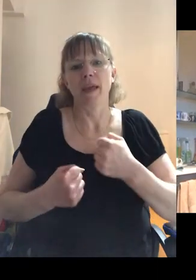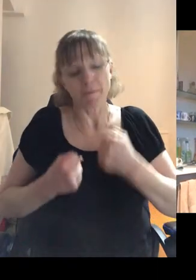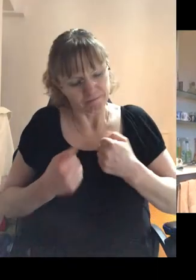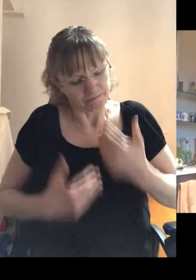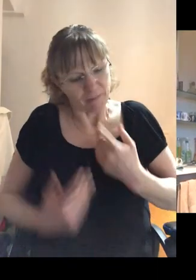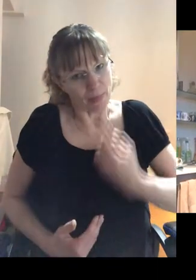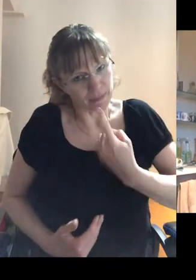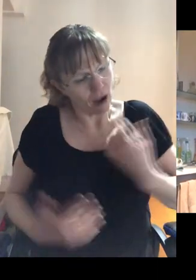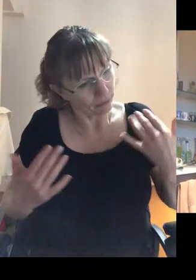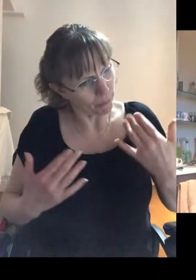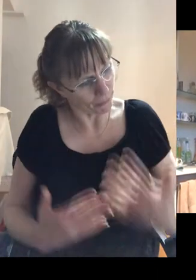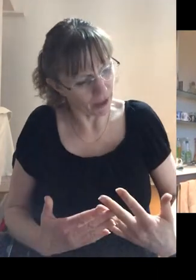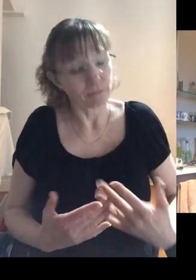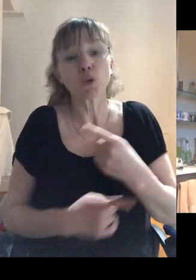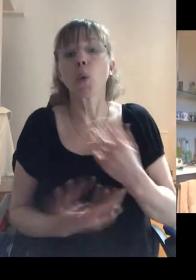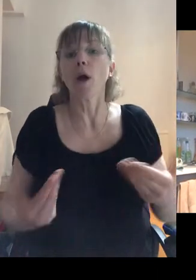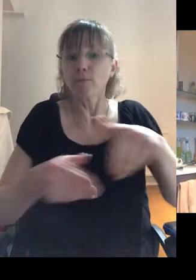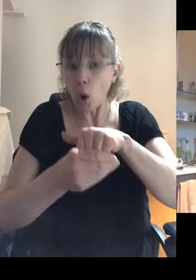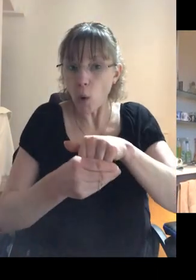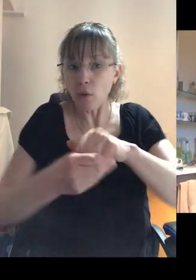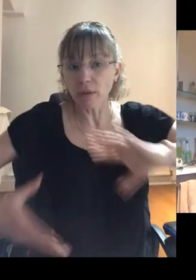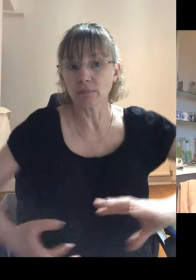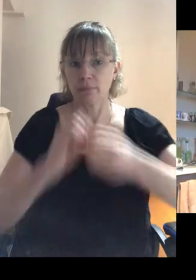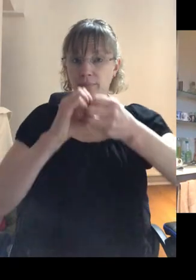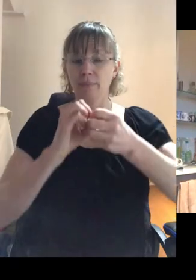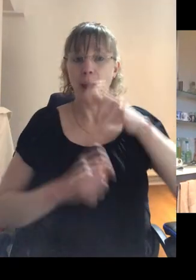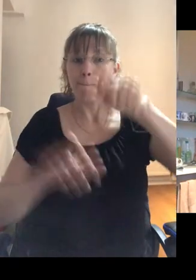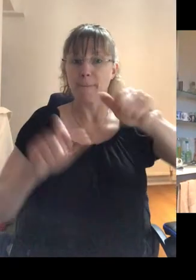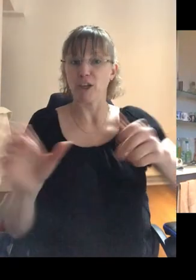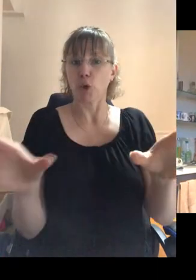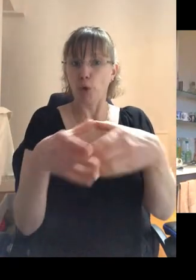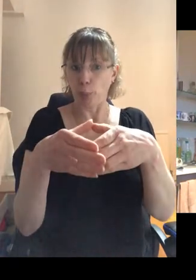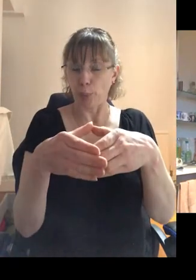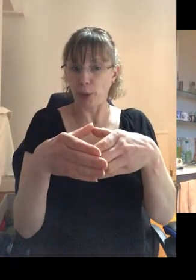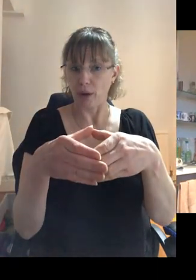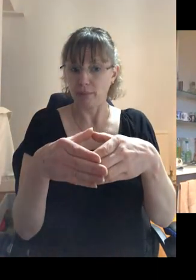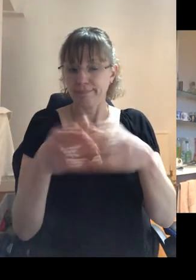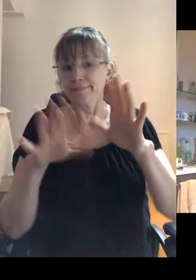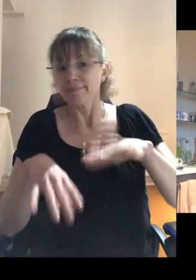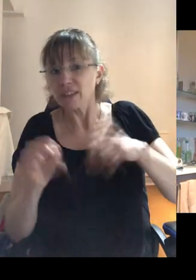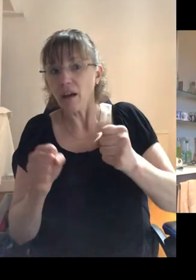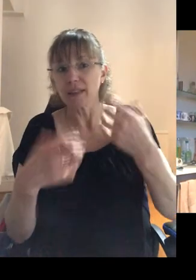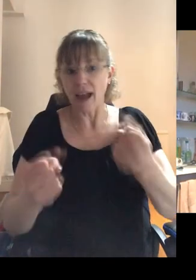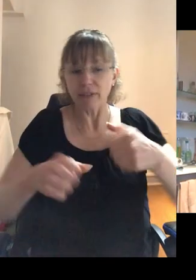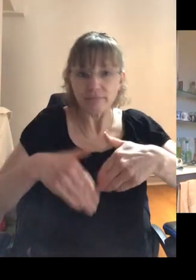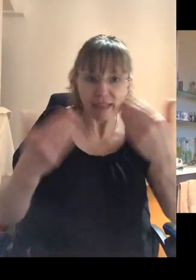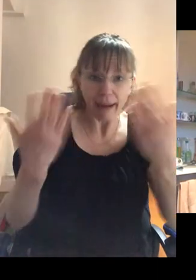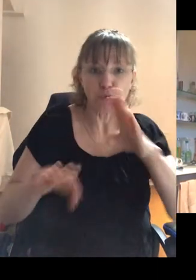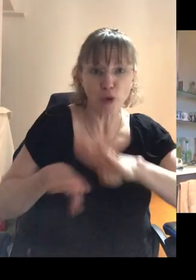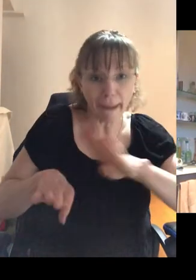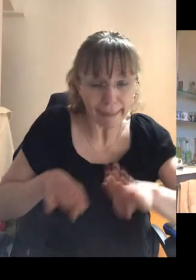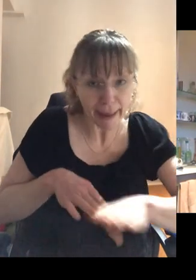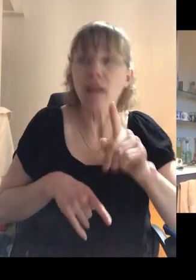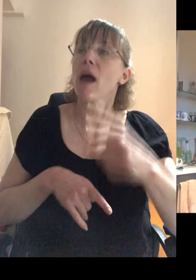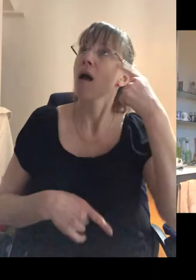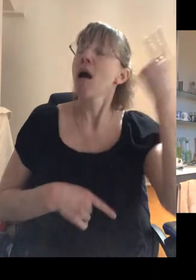for those years. So I got involved with that. We put together a patient group and, uh, uh, started to run workshops. Uh, and then I